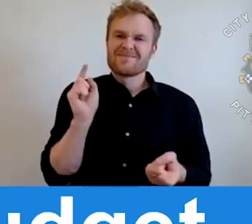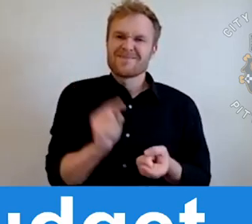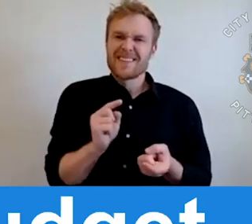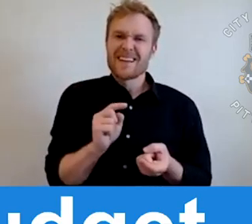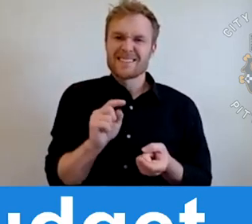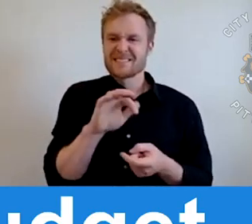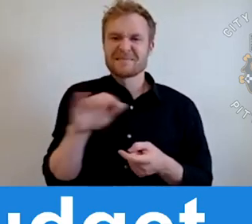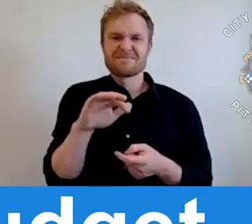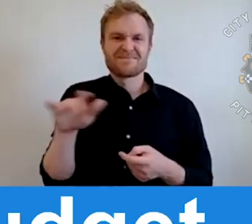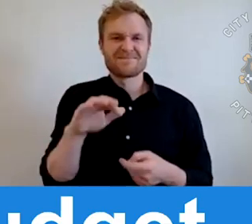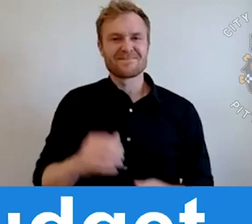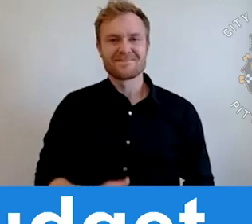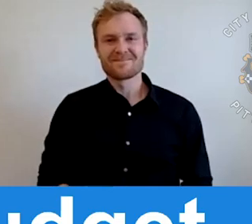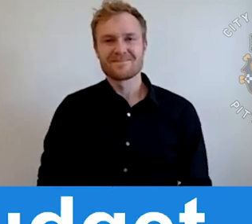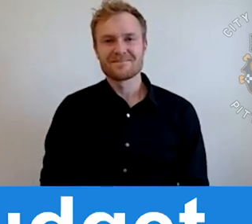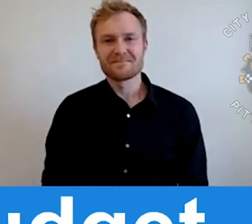challenges that we can help with.